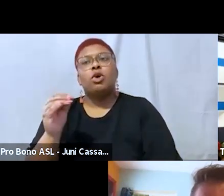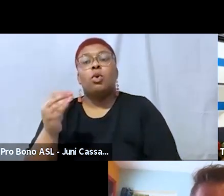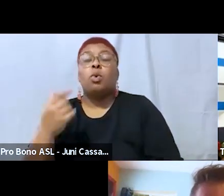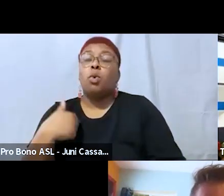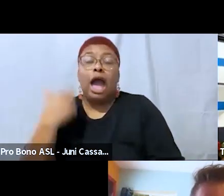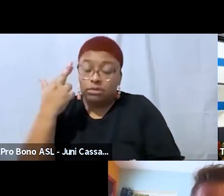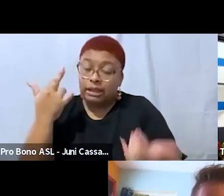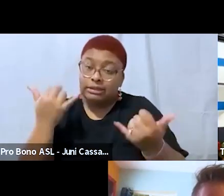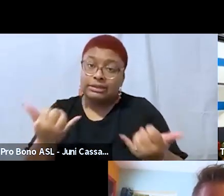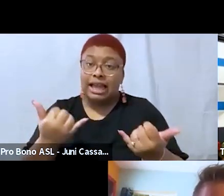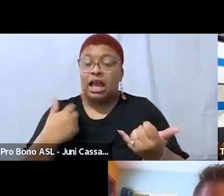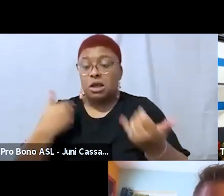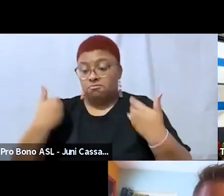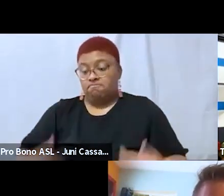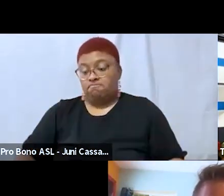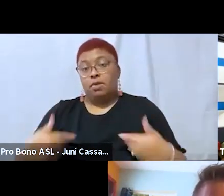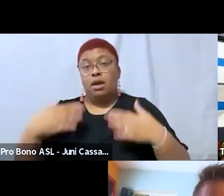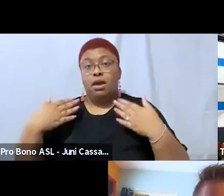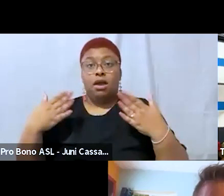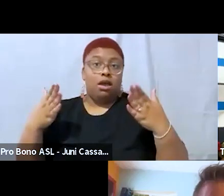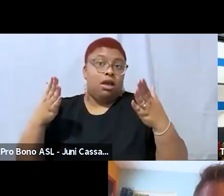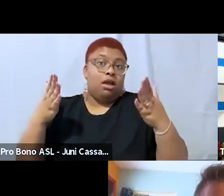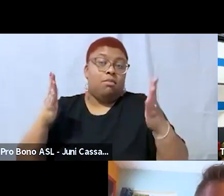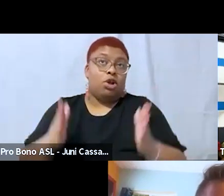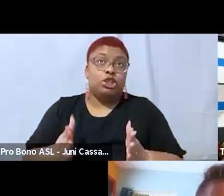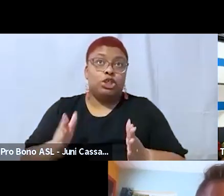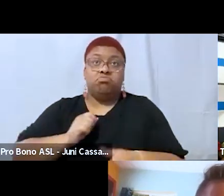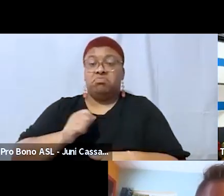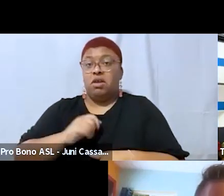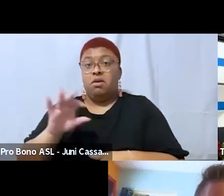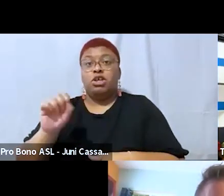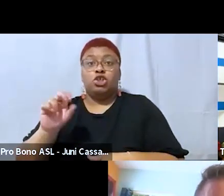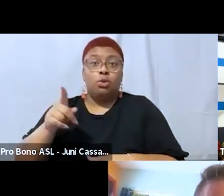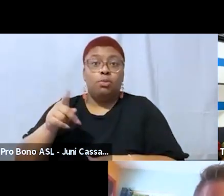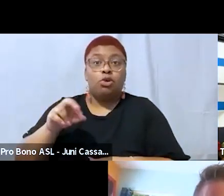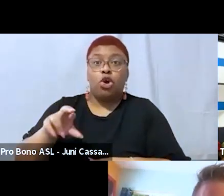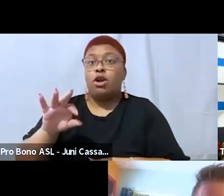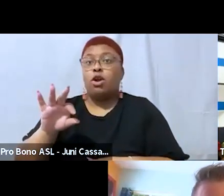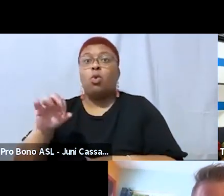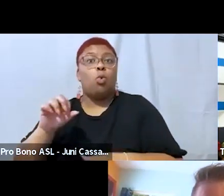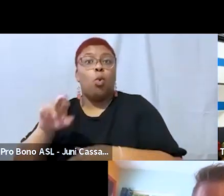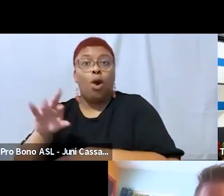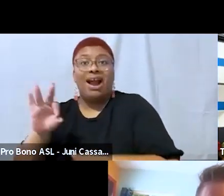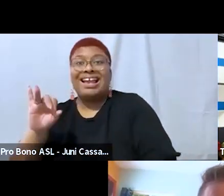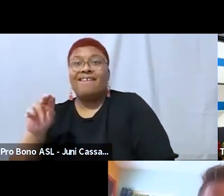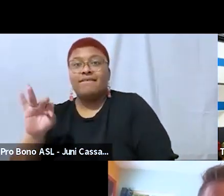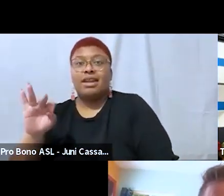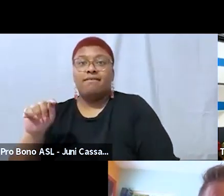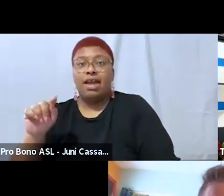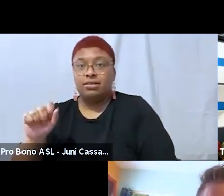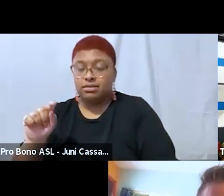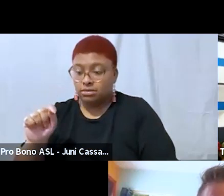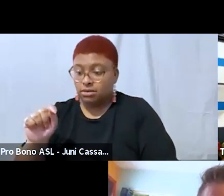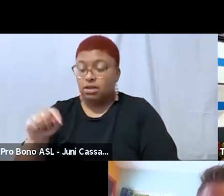as a person who is super fat infinite fat uh if you will um and who's also